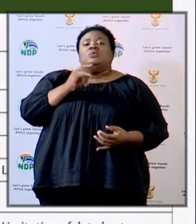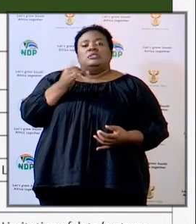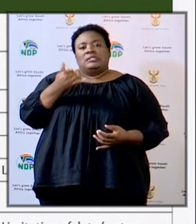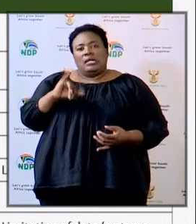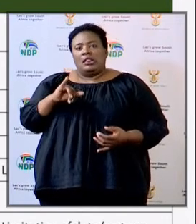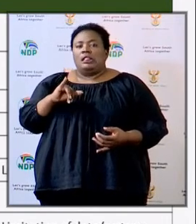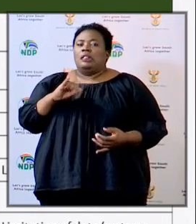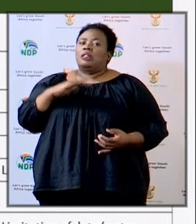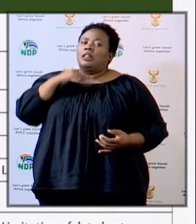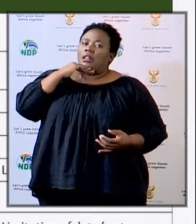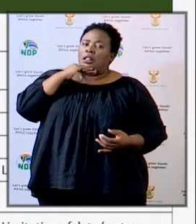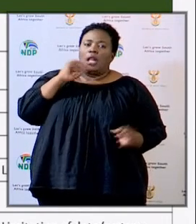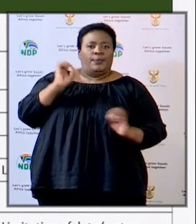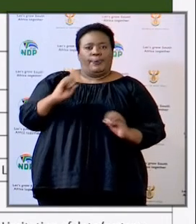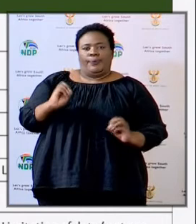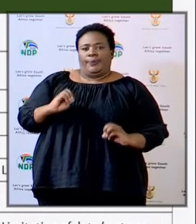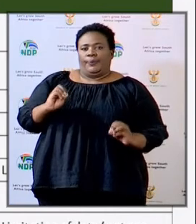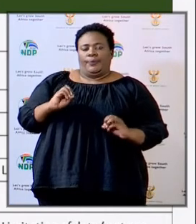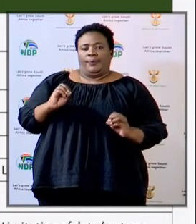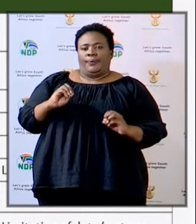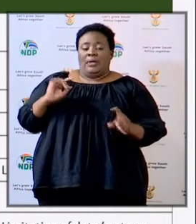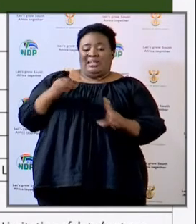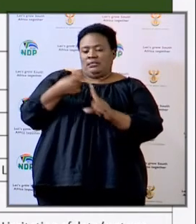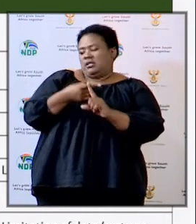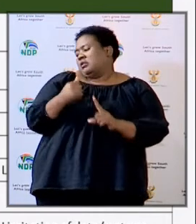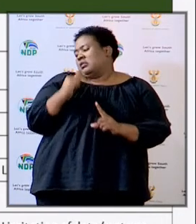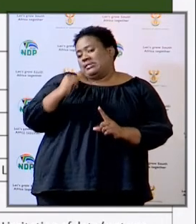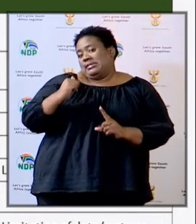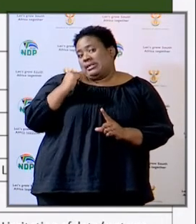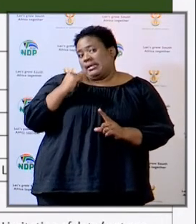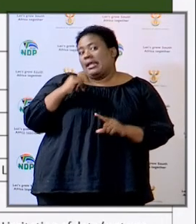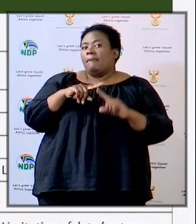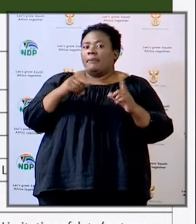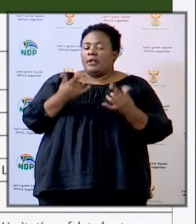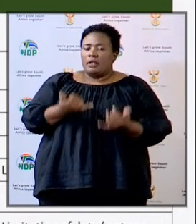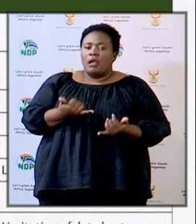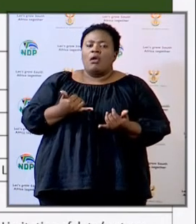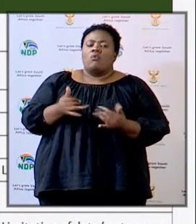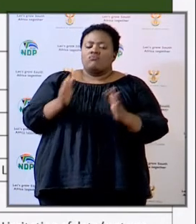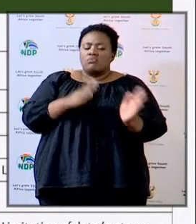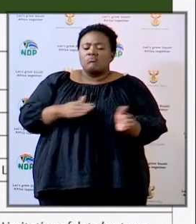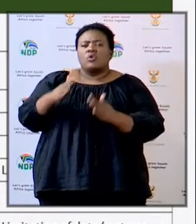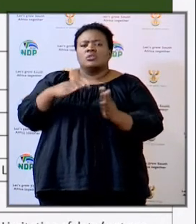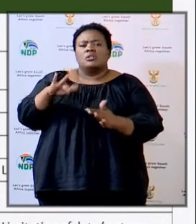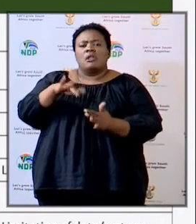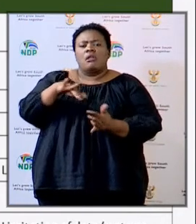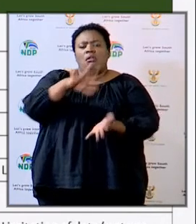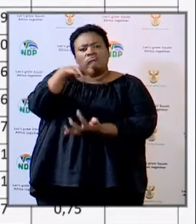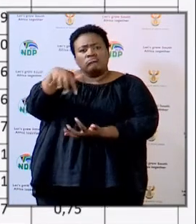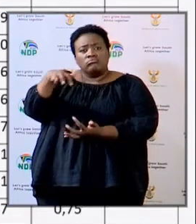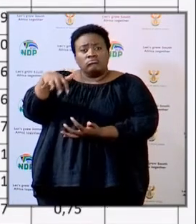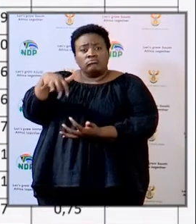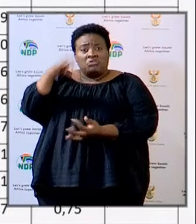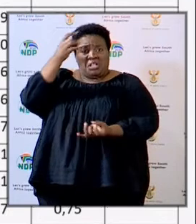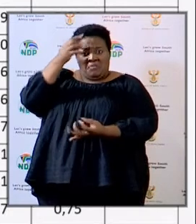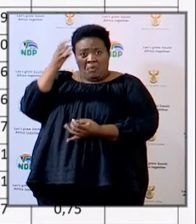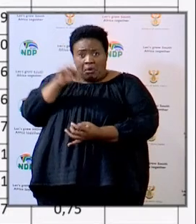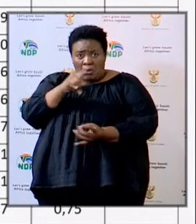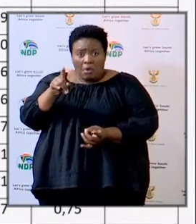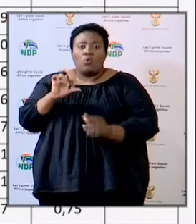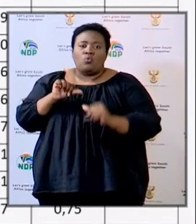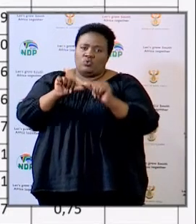been lagging until yesterday. However, that process of mopping up the data is continuing.